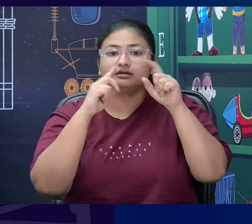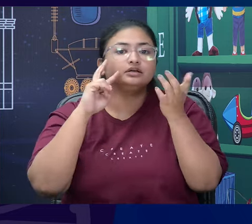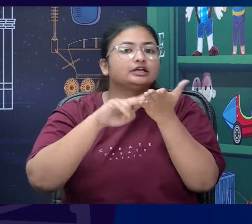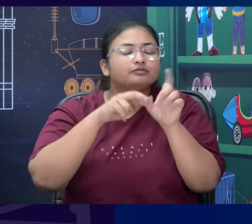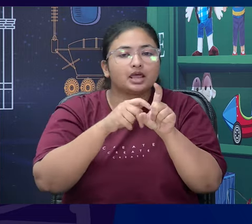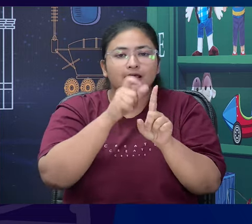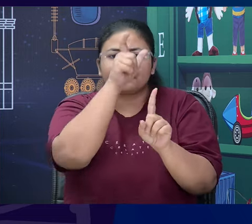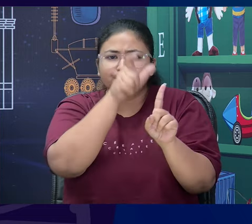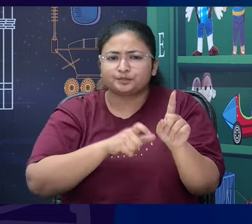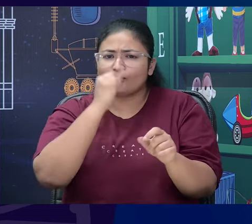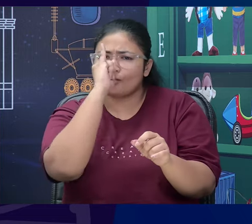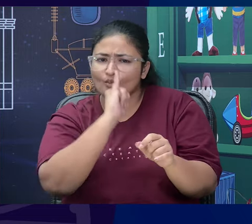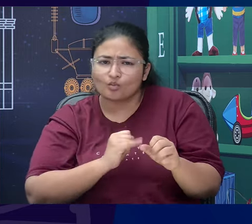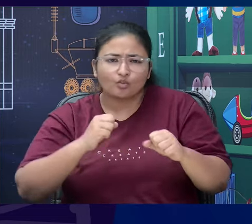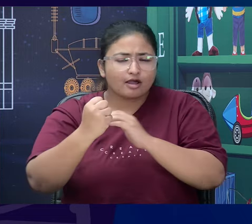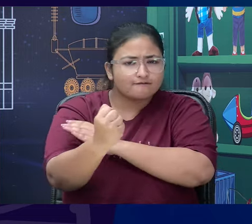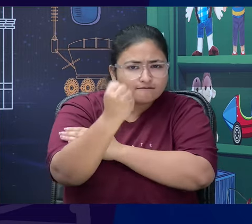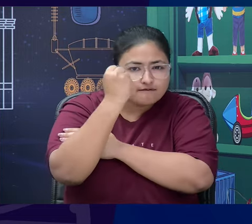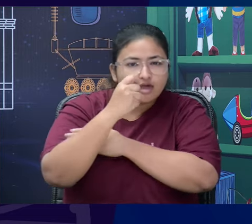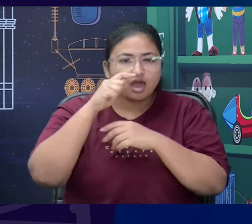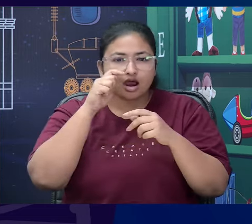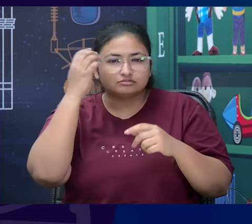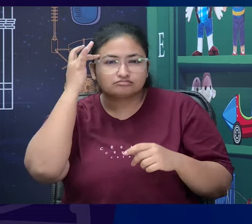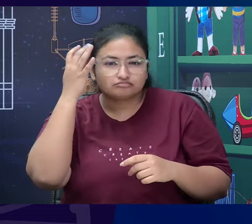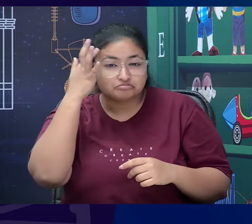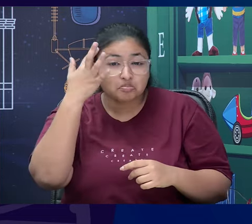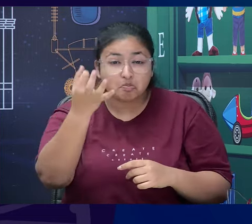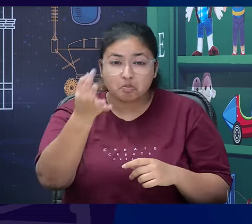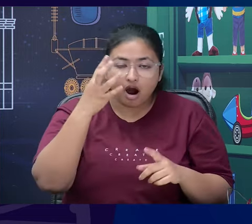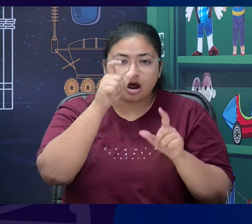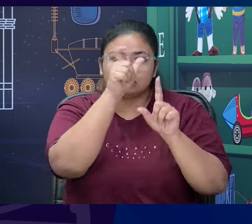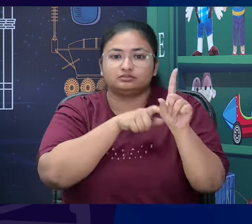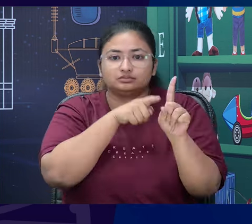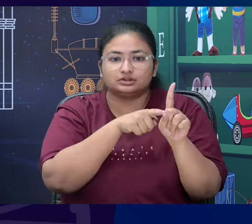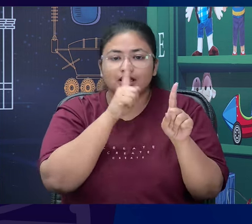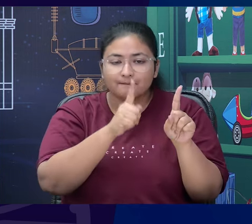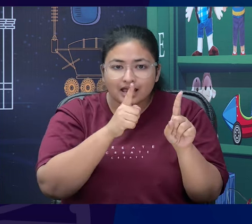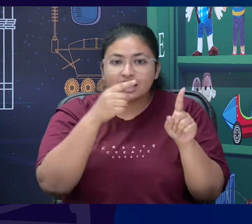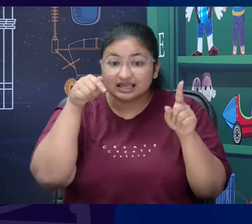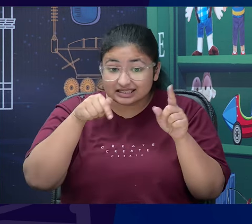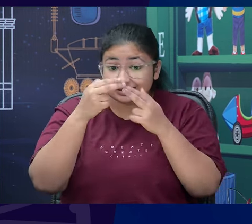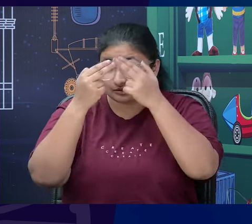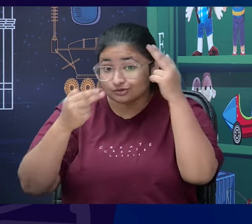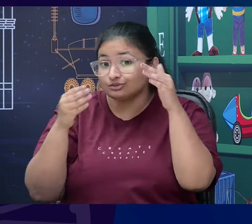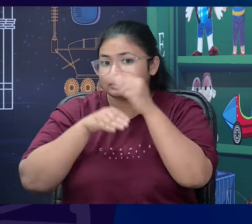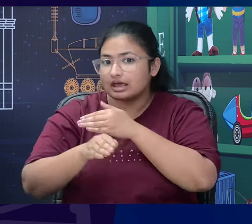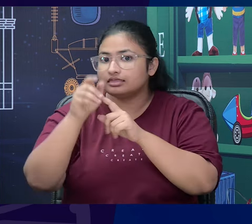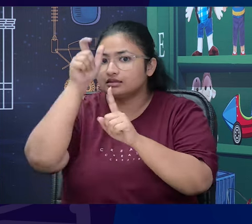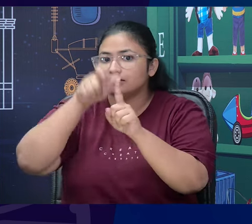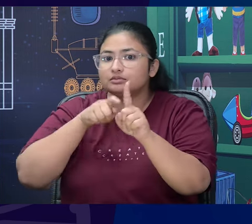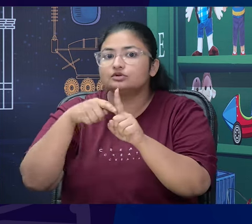But our detective or our secret agent is someone who is totally